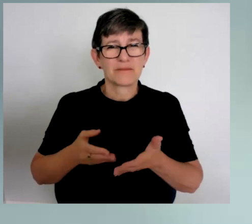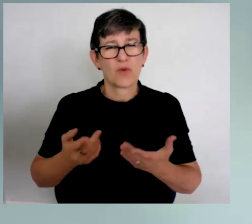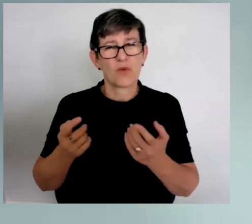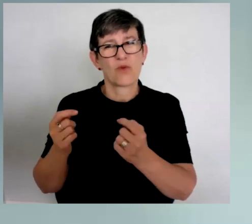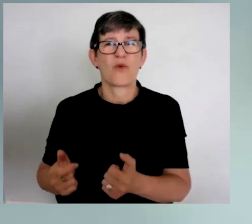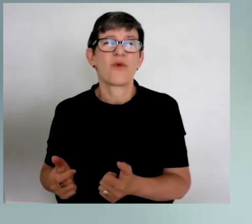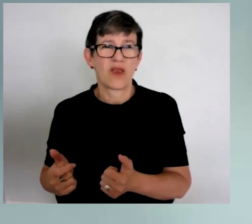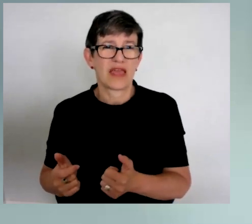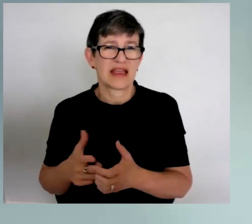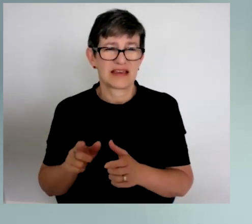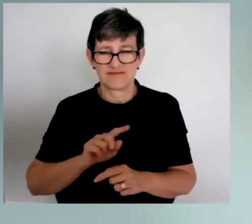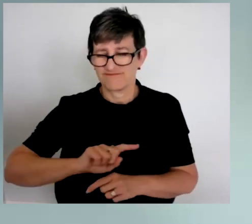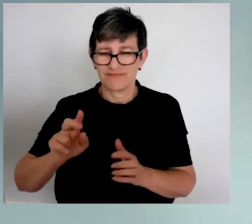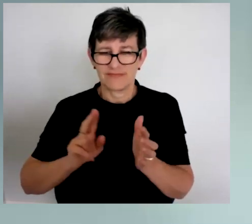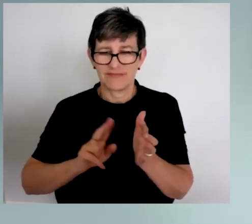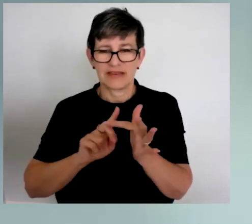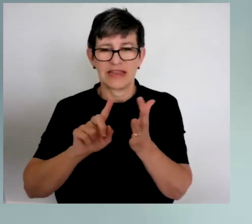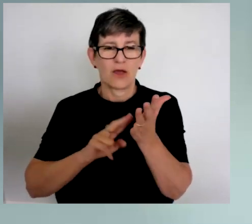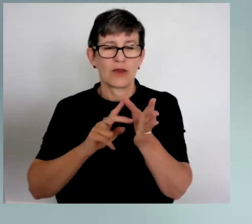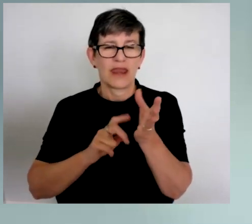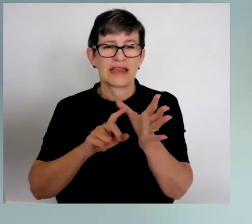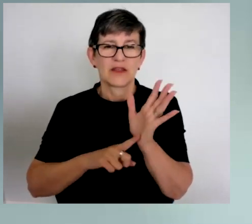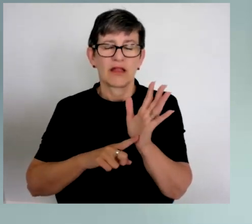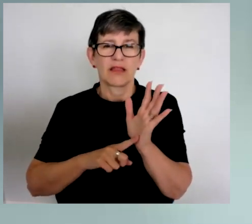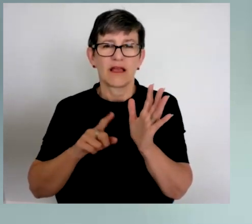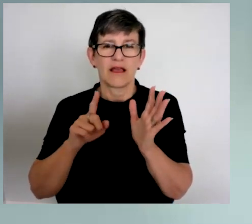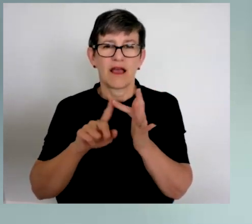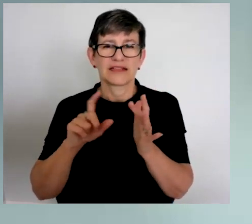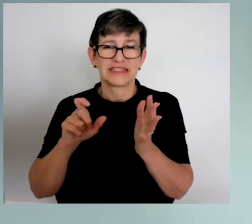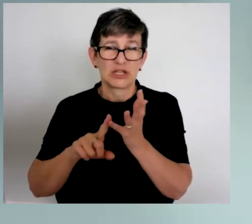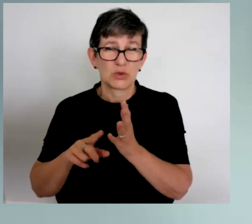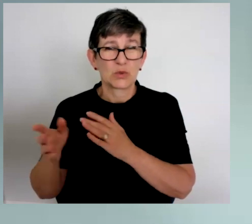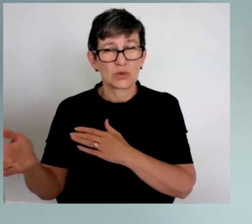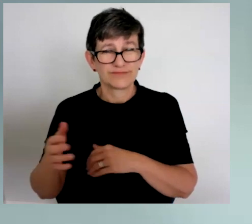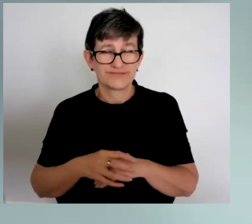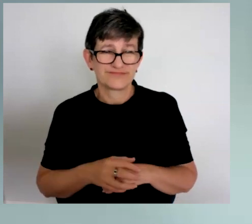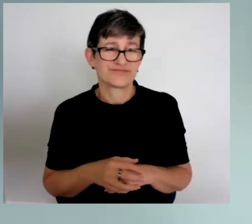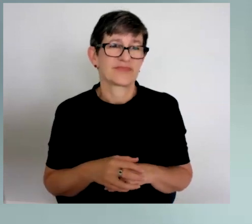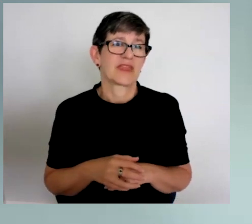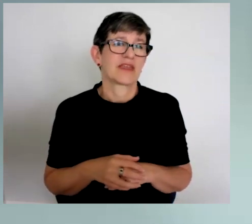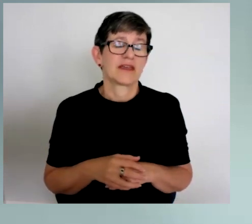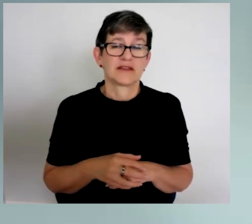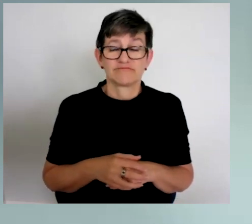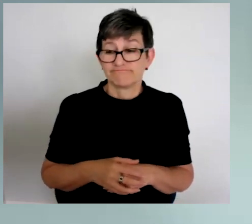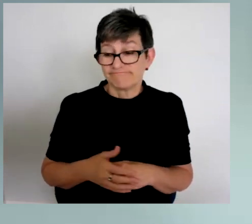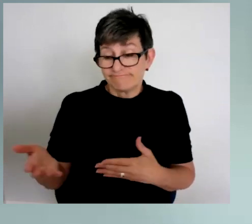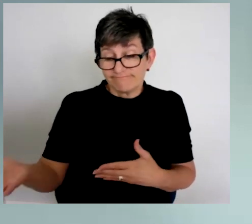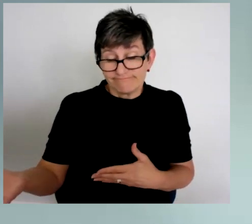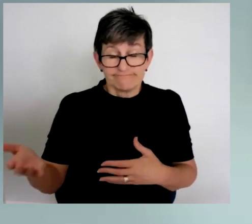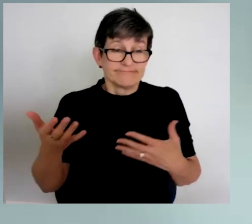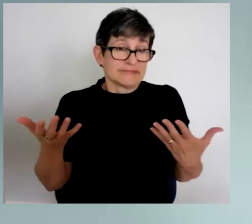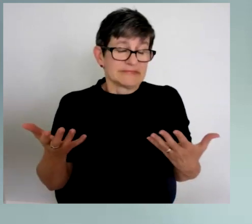taken to the neonatal intensive care unit. And it was a really difficult